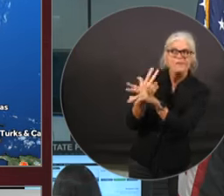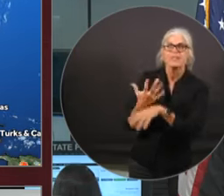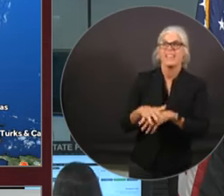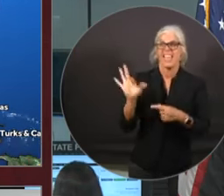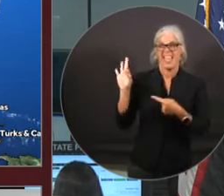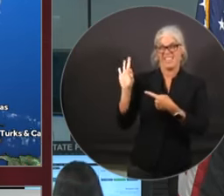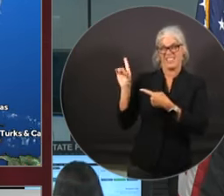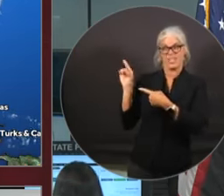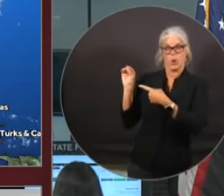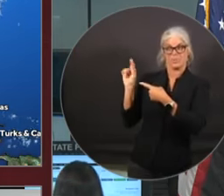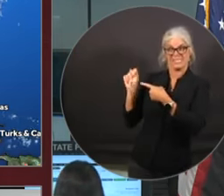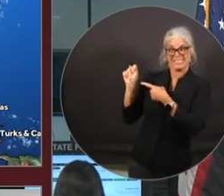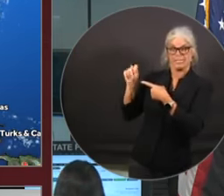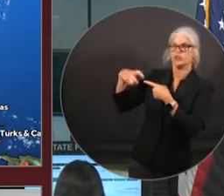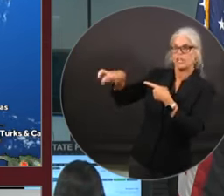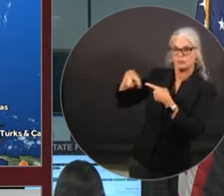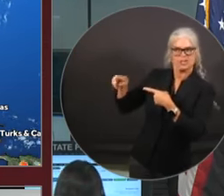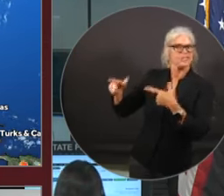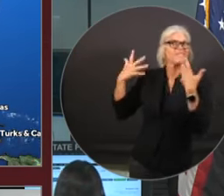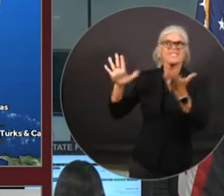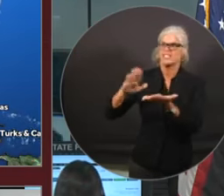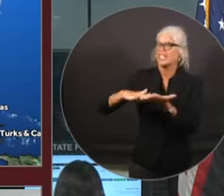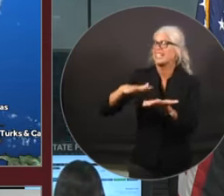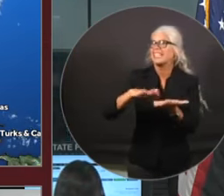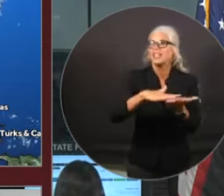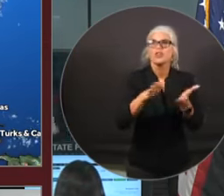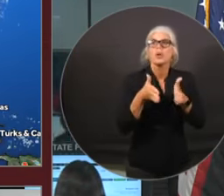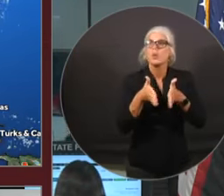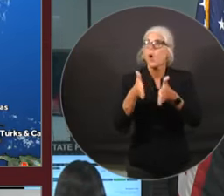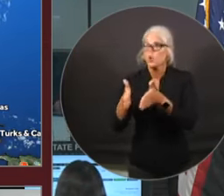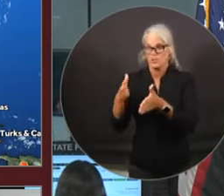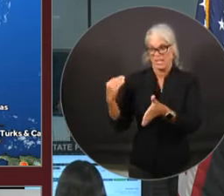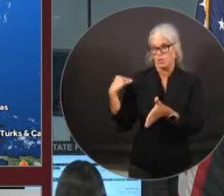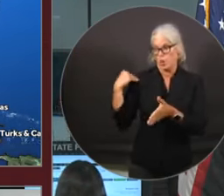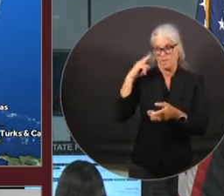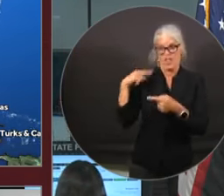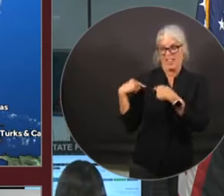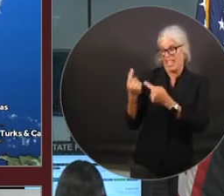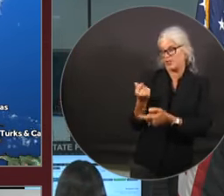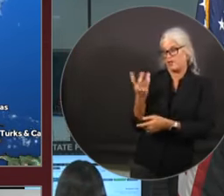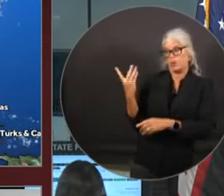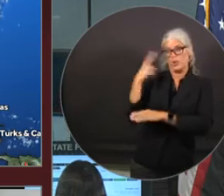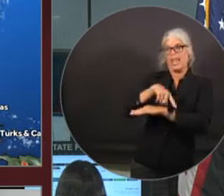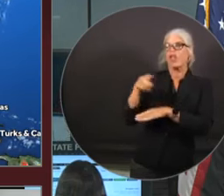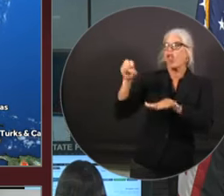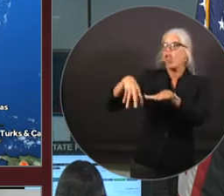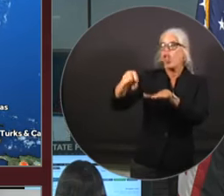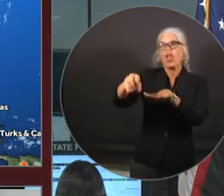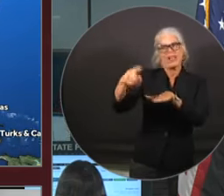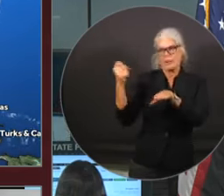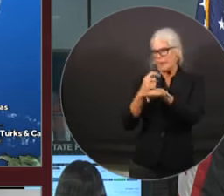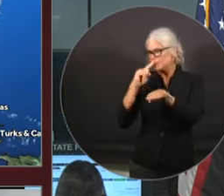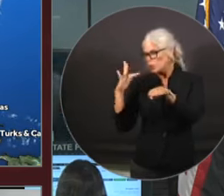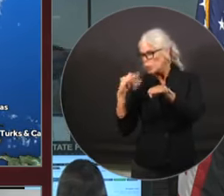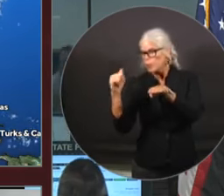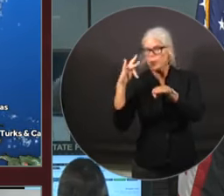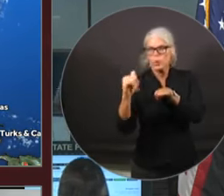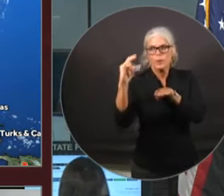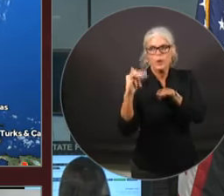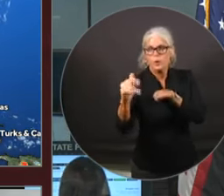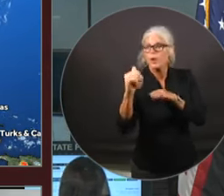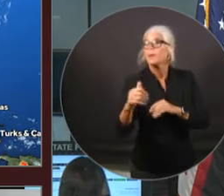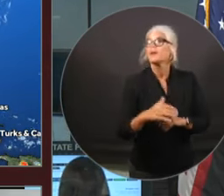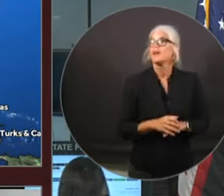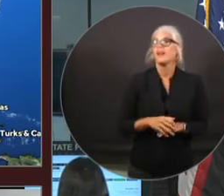clearing roadways and shoulders for the last few days. The Department of Management Services has issued state office